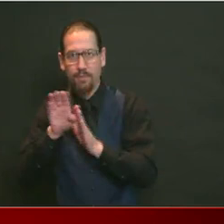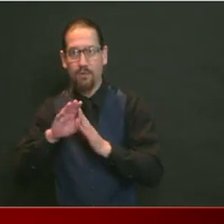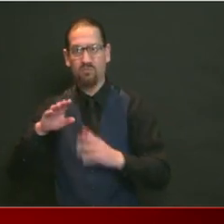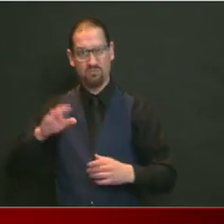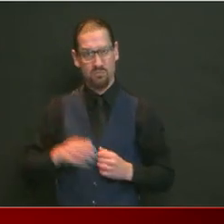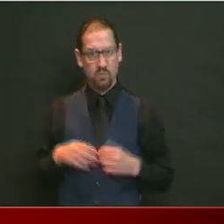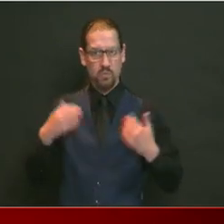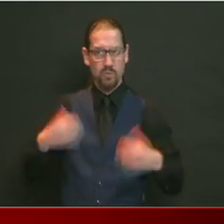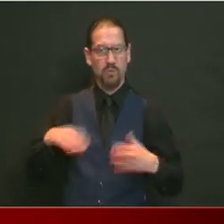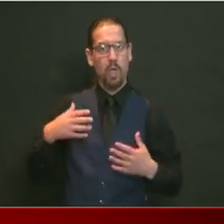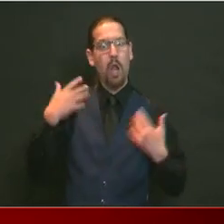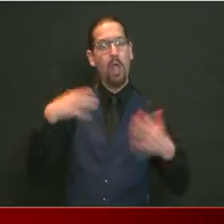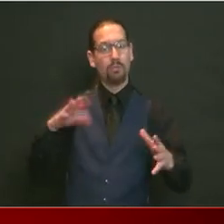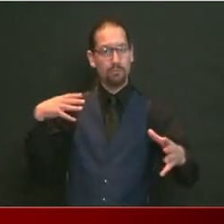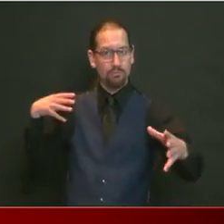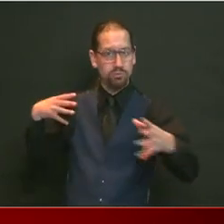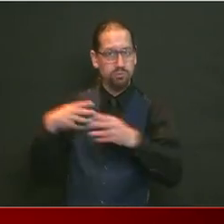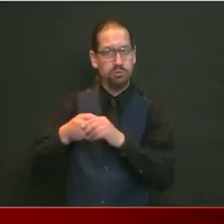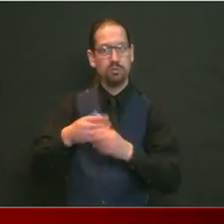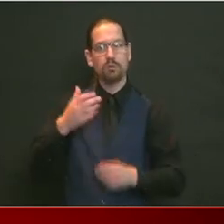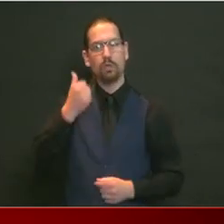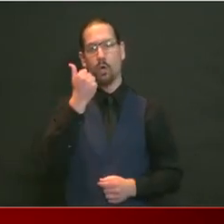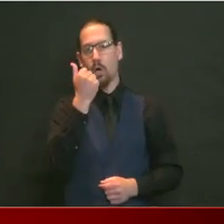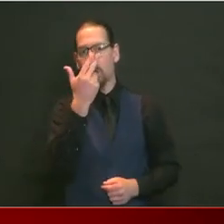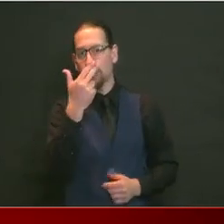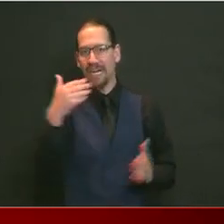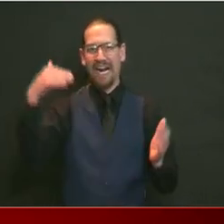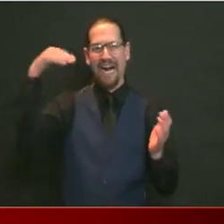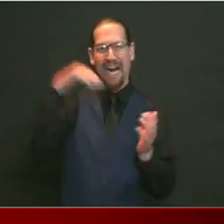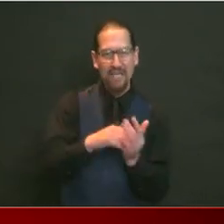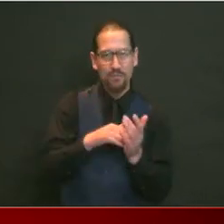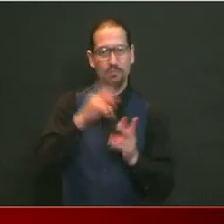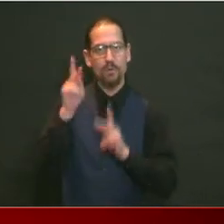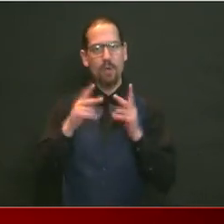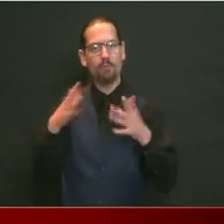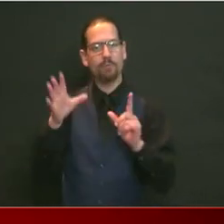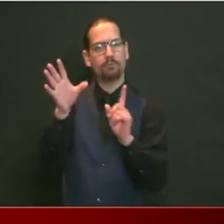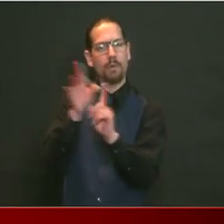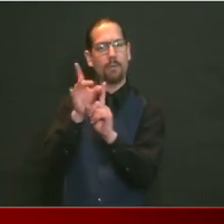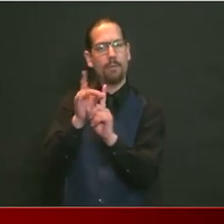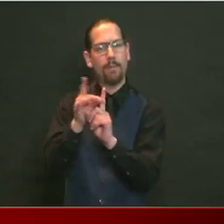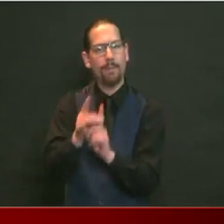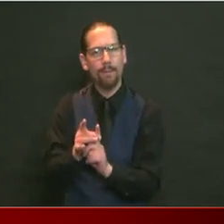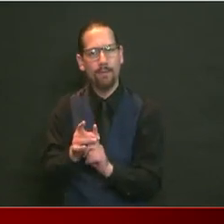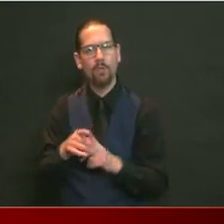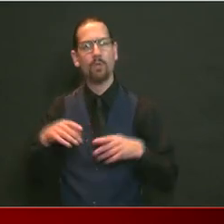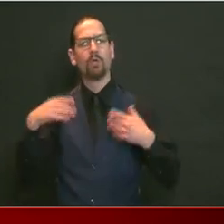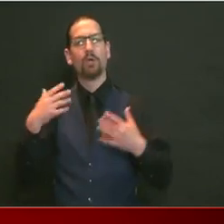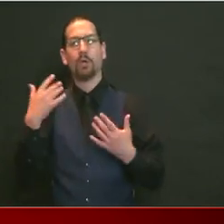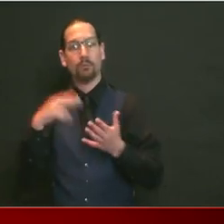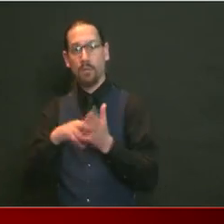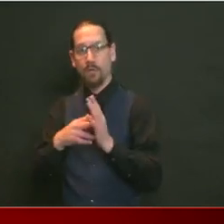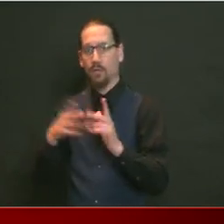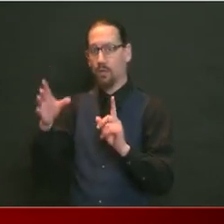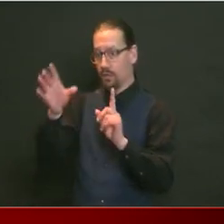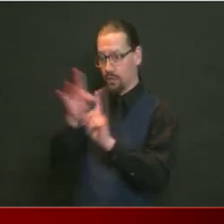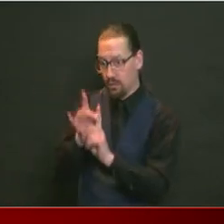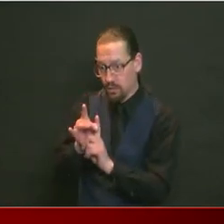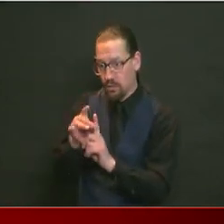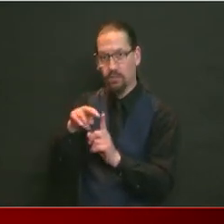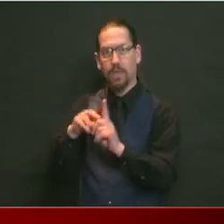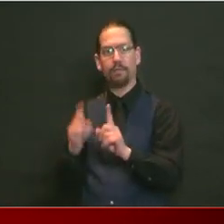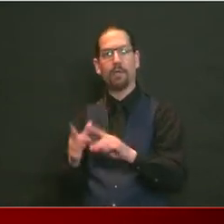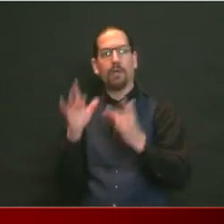positive in Rhode Island, as well as the contacts that we are working with to help them all stay